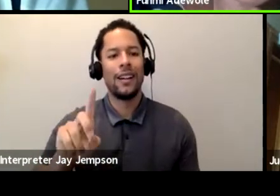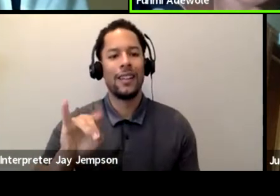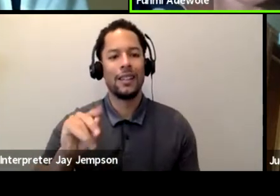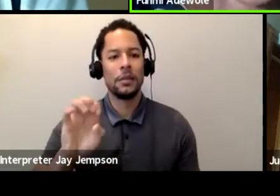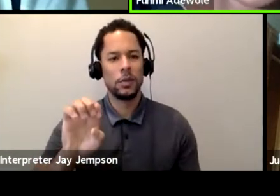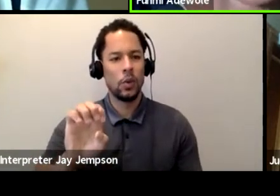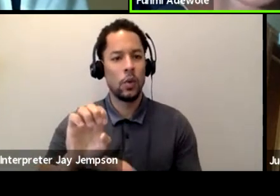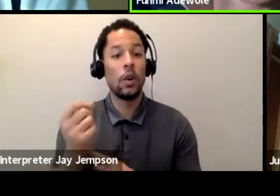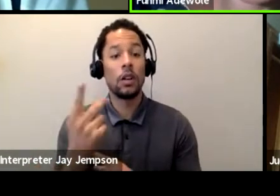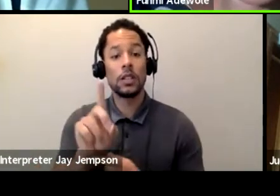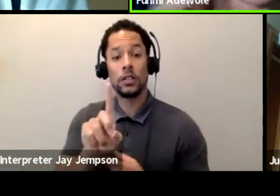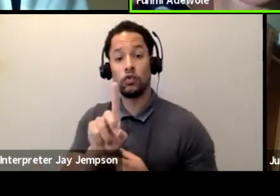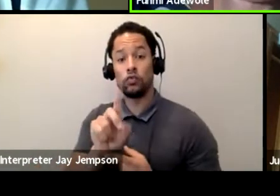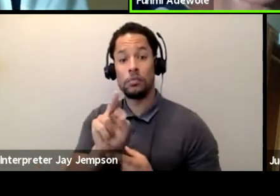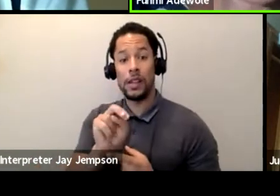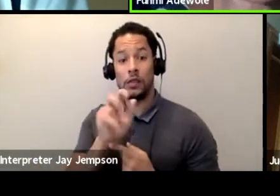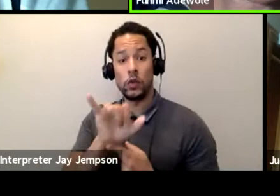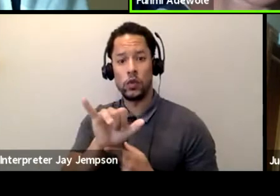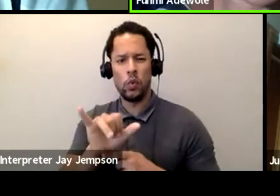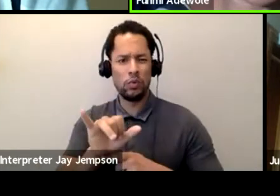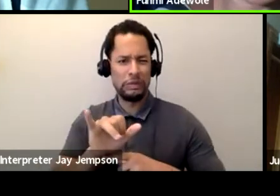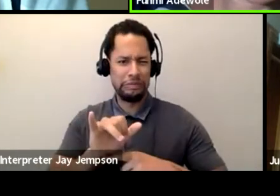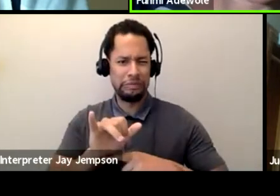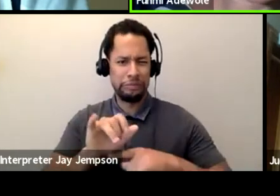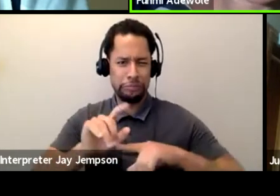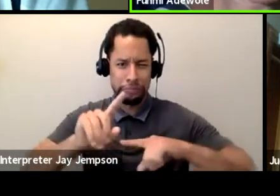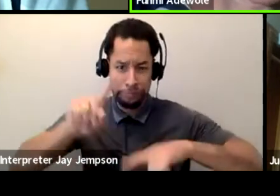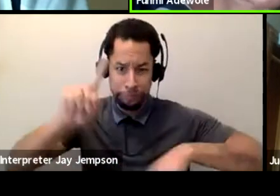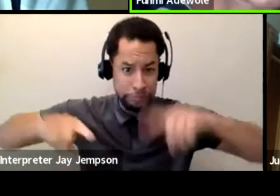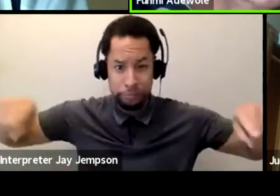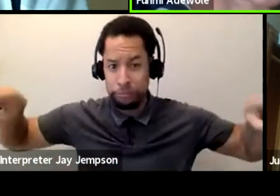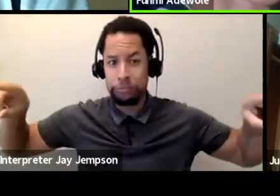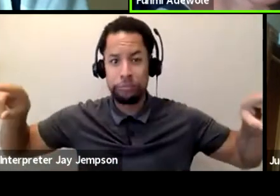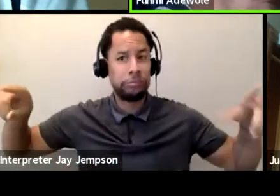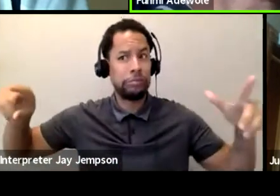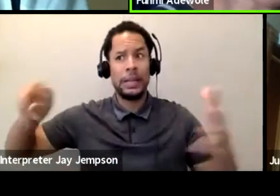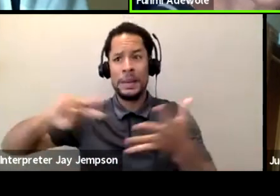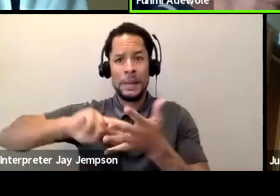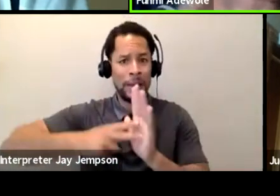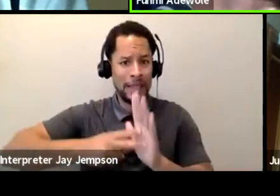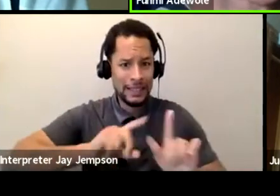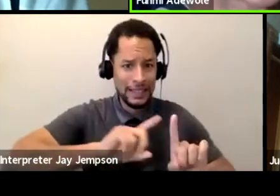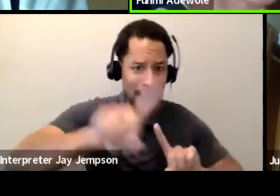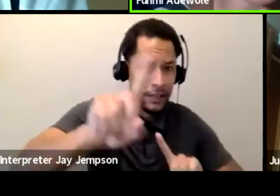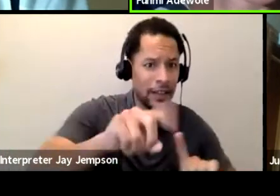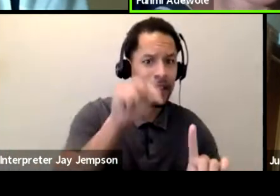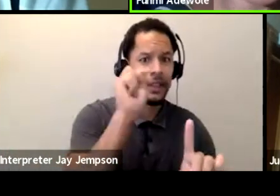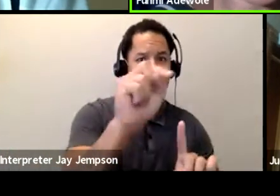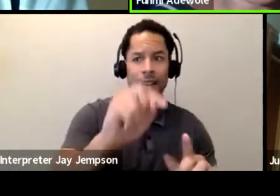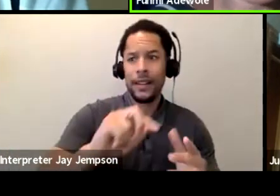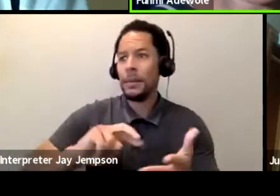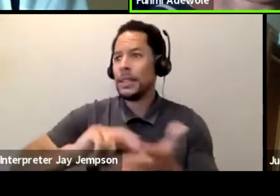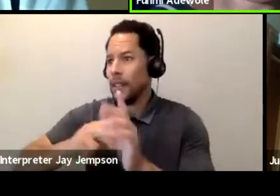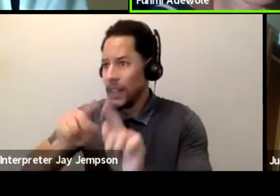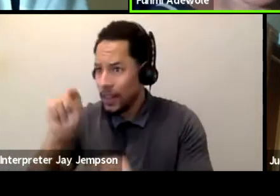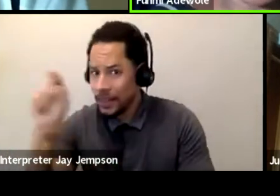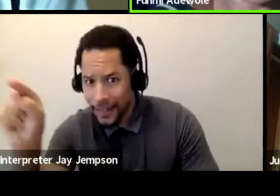broad concept. And it means different things in different places and different areas of the industry.